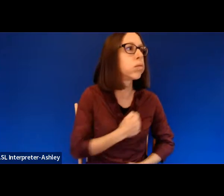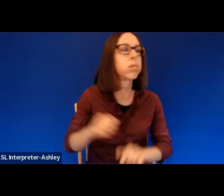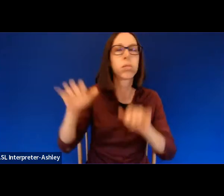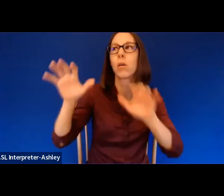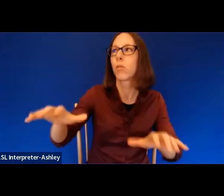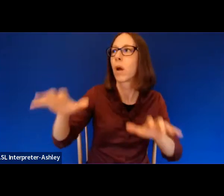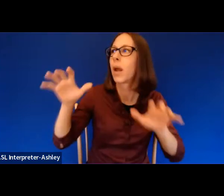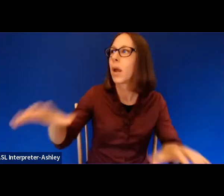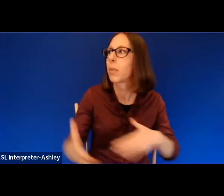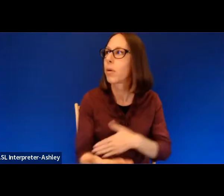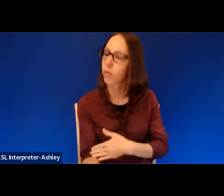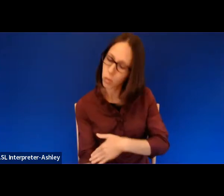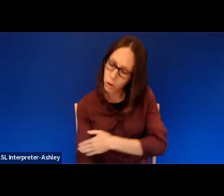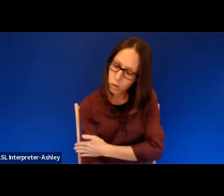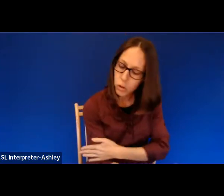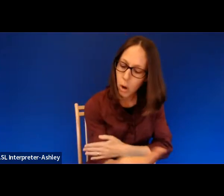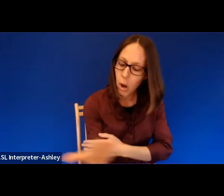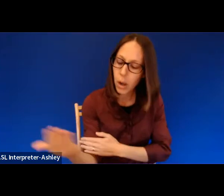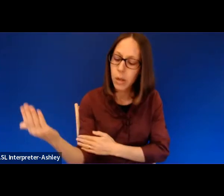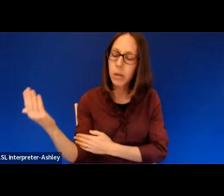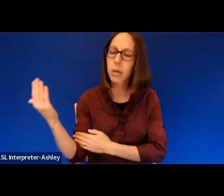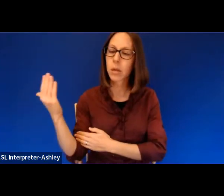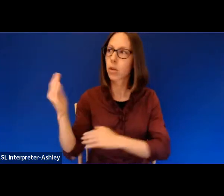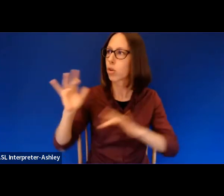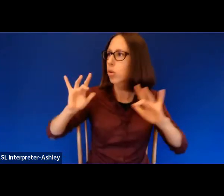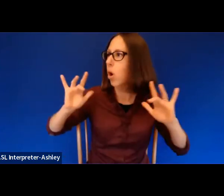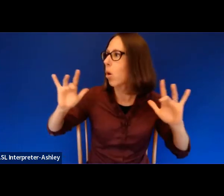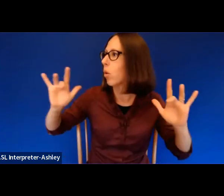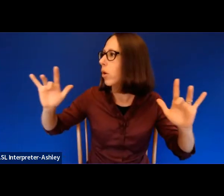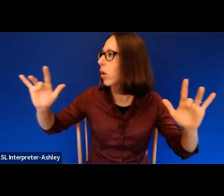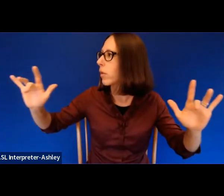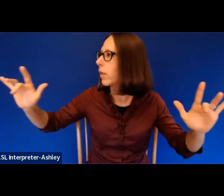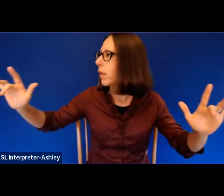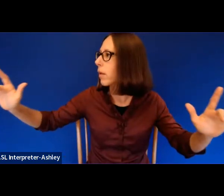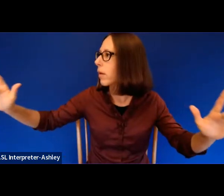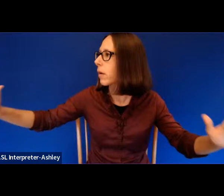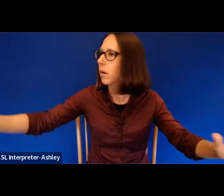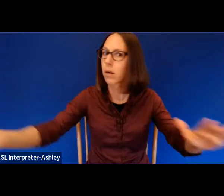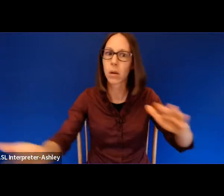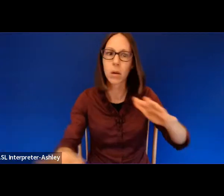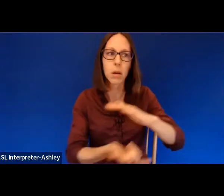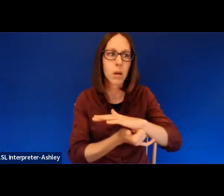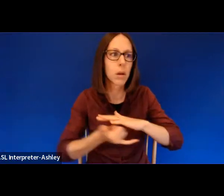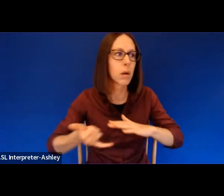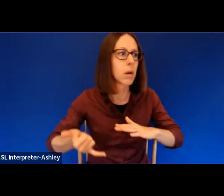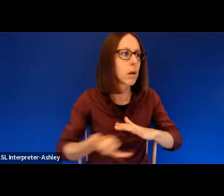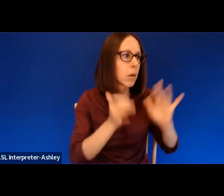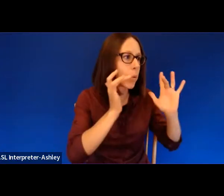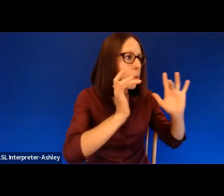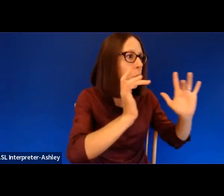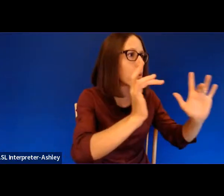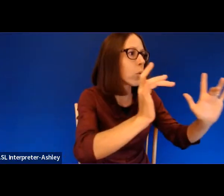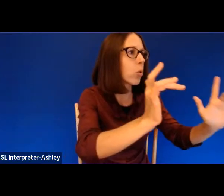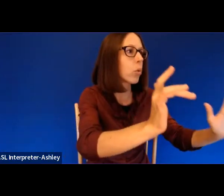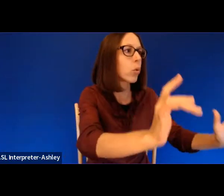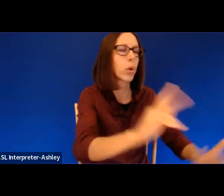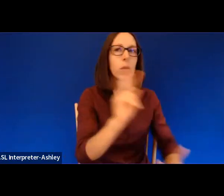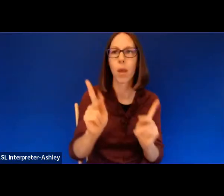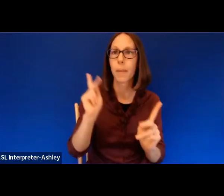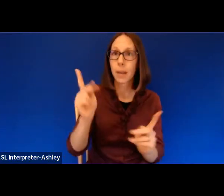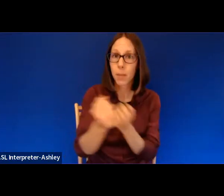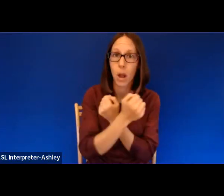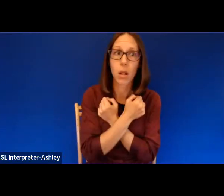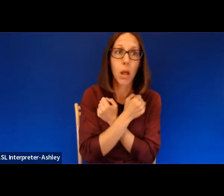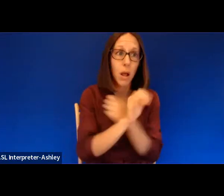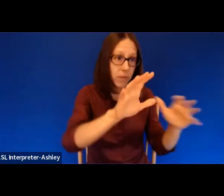dawn. No one on the line. Later, when they return, let those I love who left have only gone